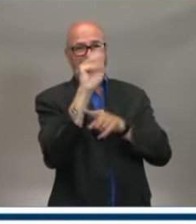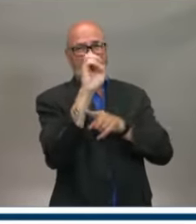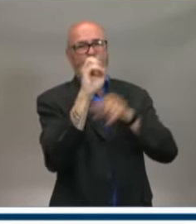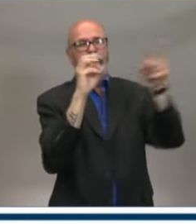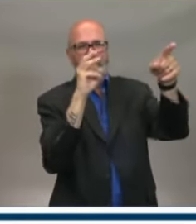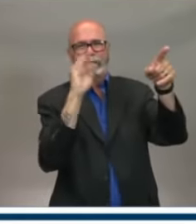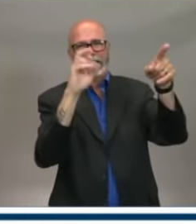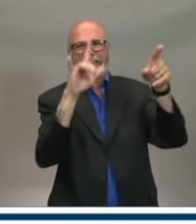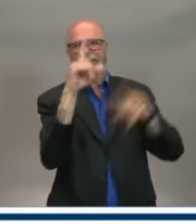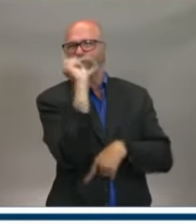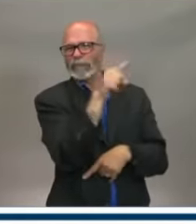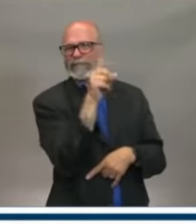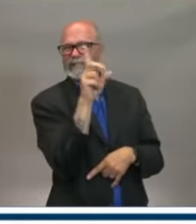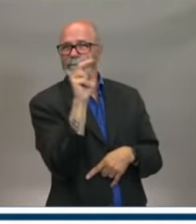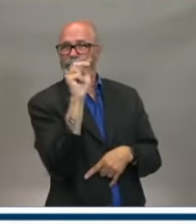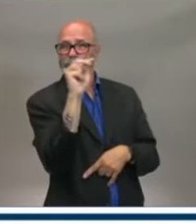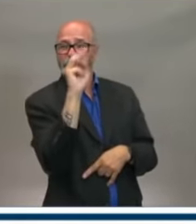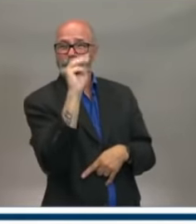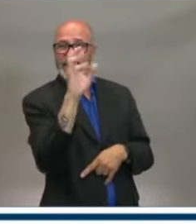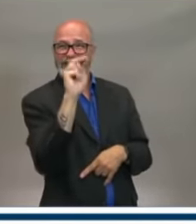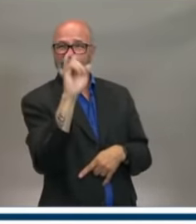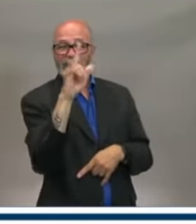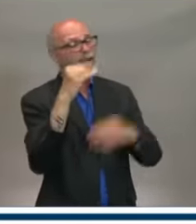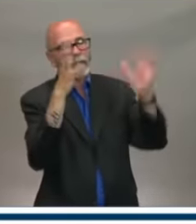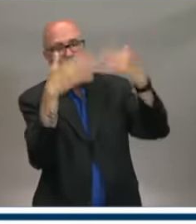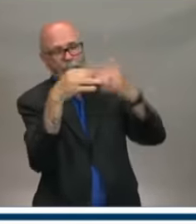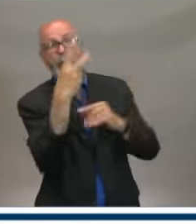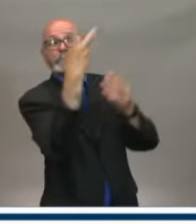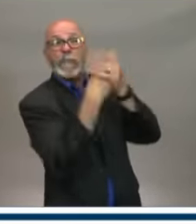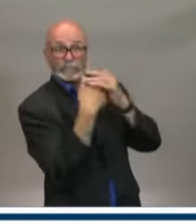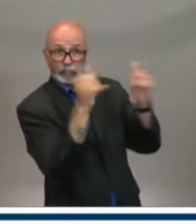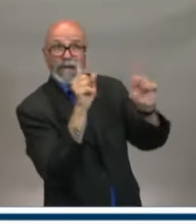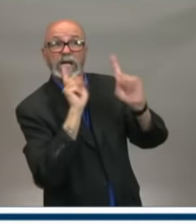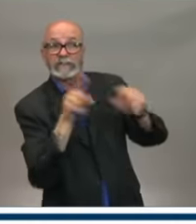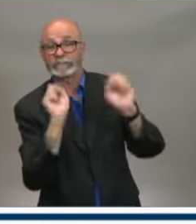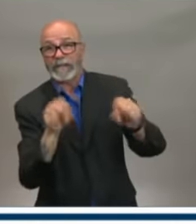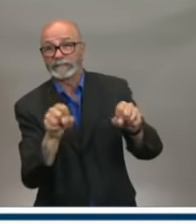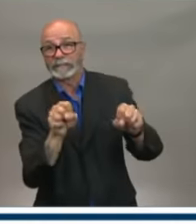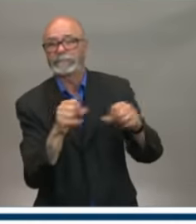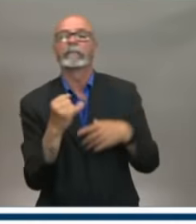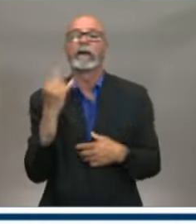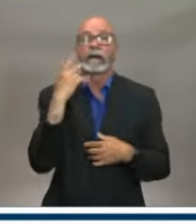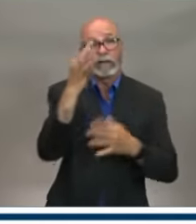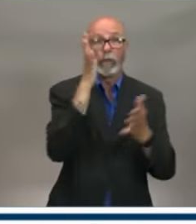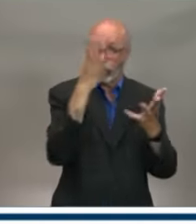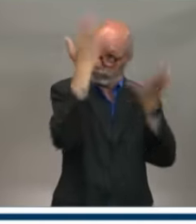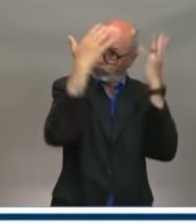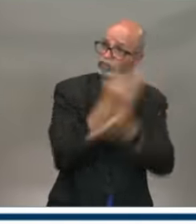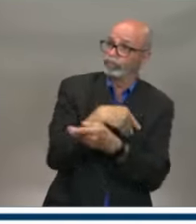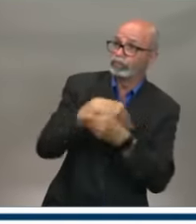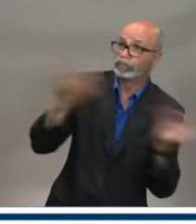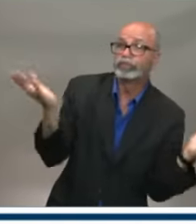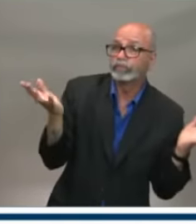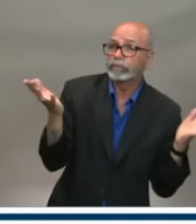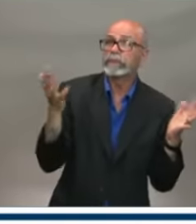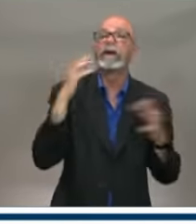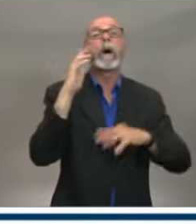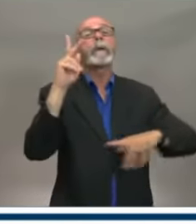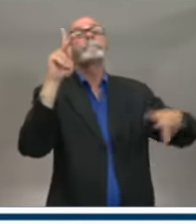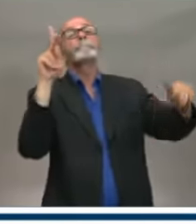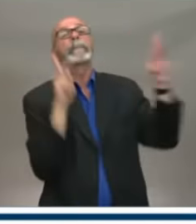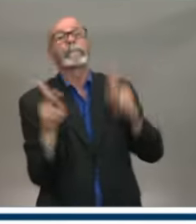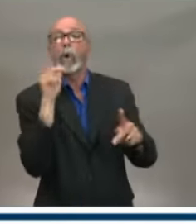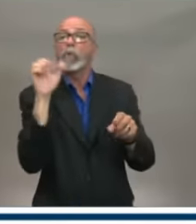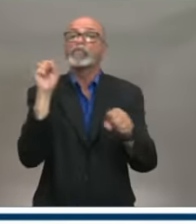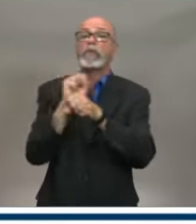both of you on this, but how confident are you that this information has been shared with people who work within all these industries to